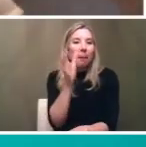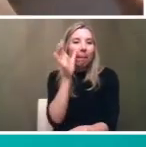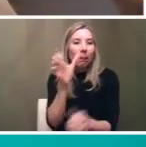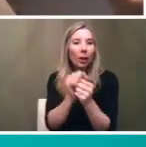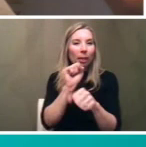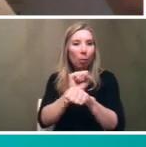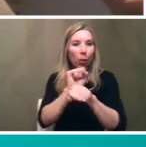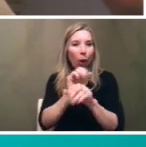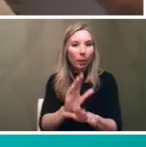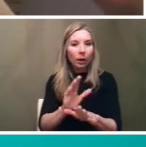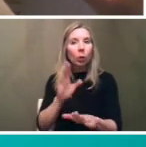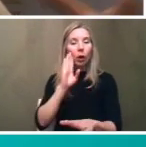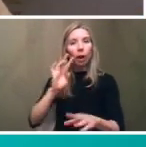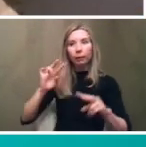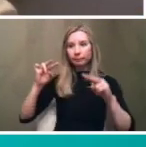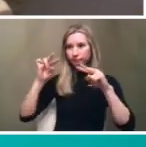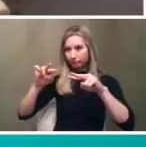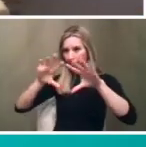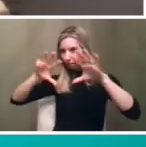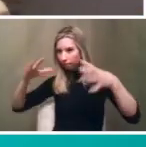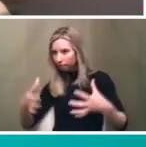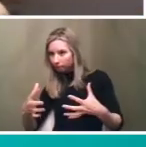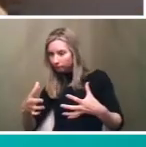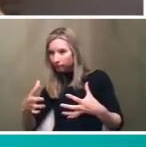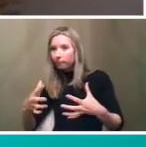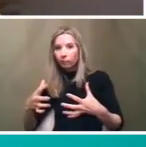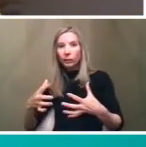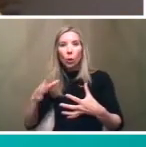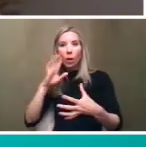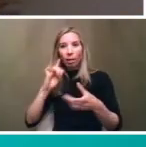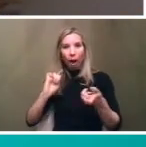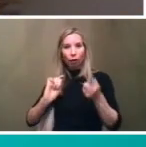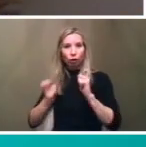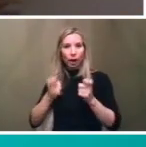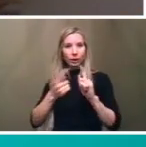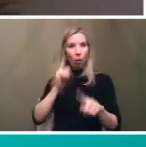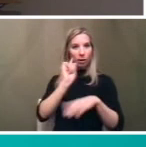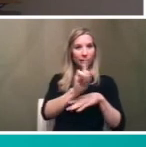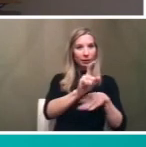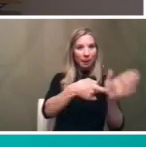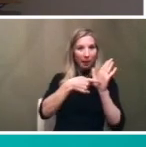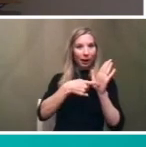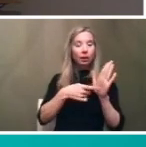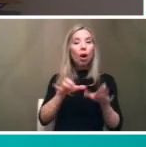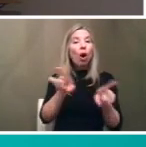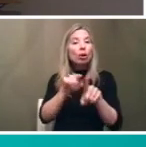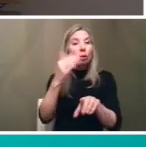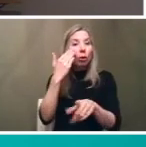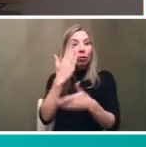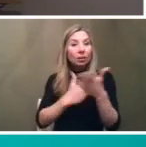overall employment and employment density but then adjusts it for transit demand we also know that some jobs are more likely to be